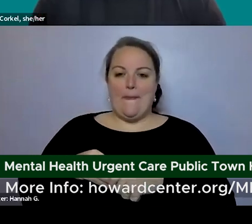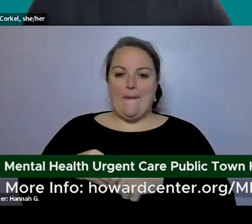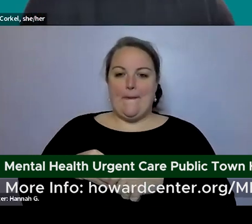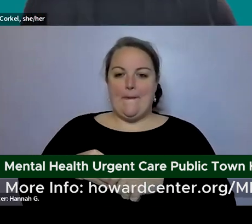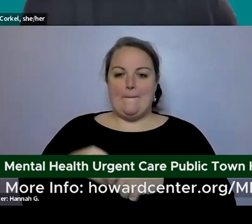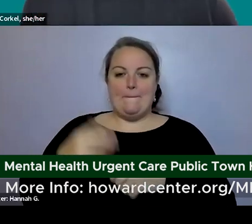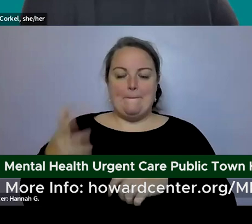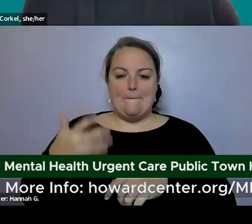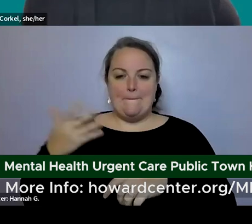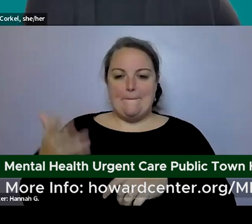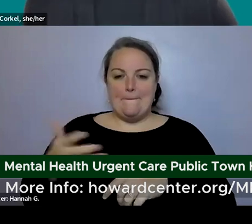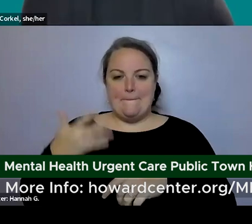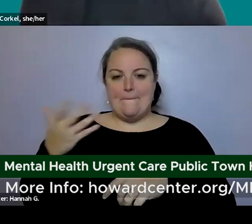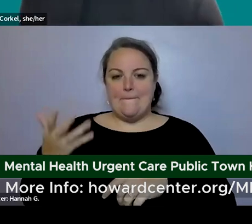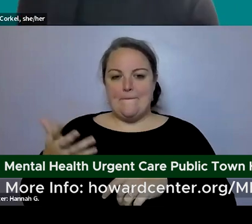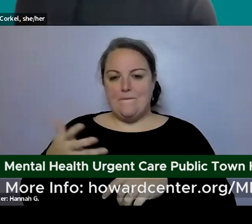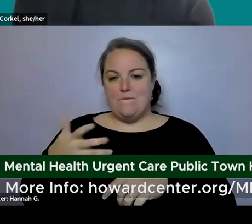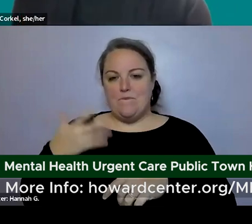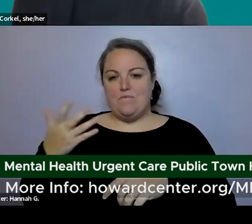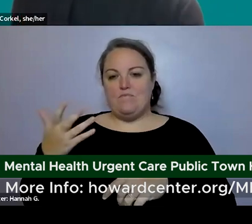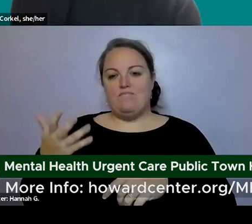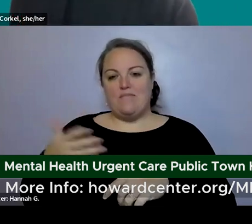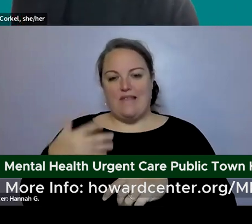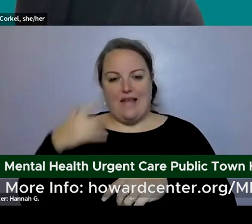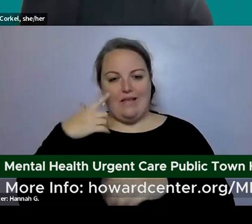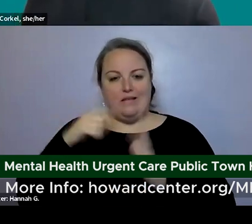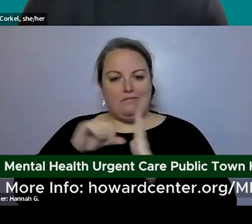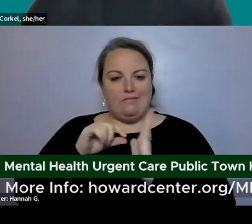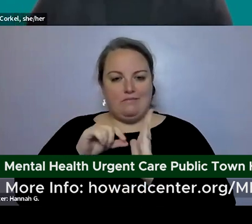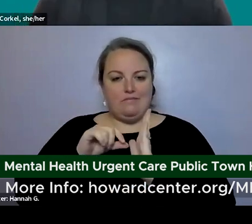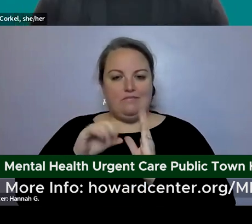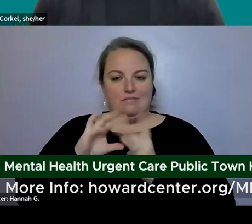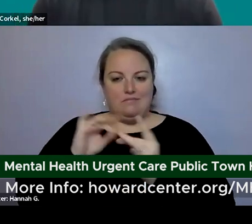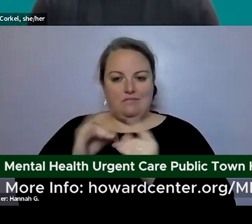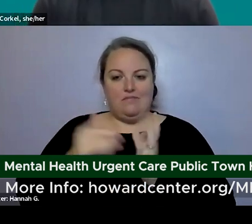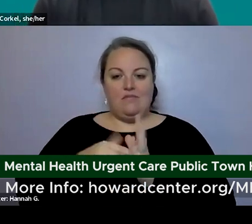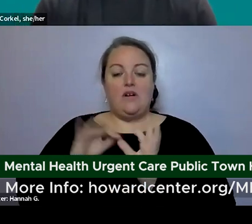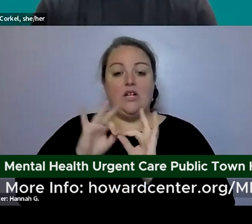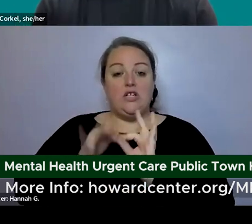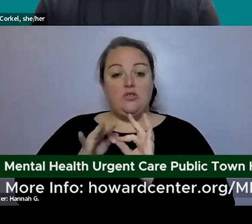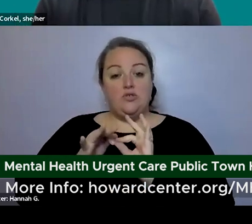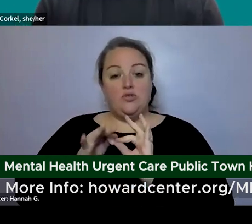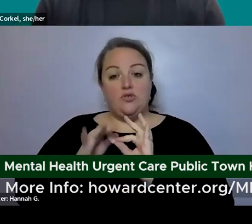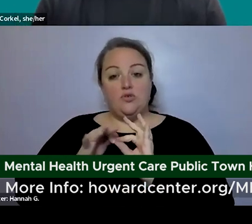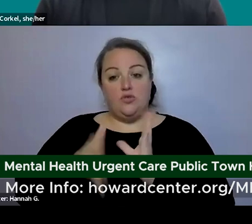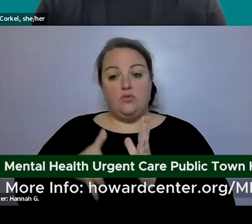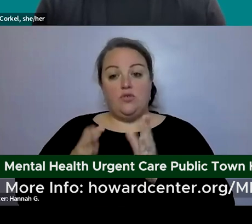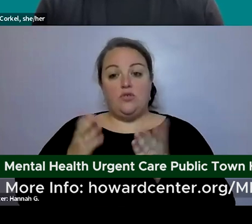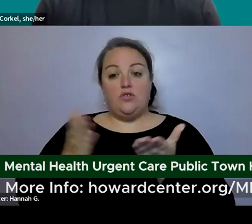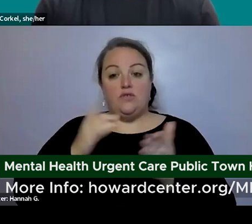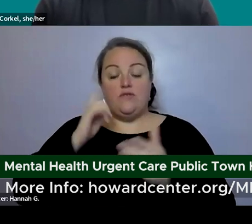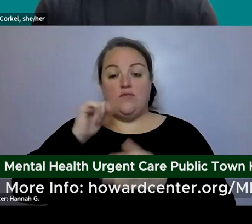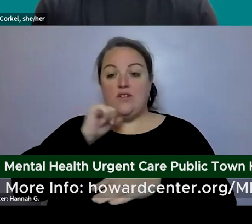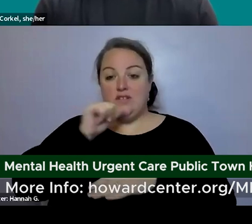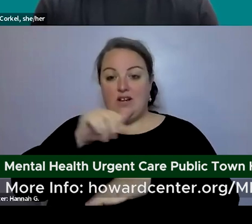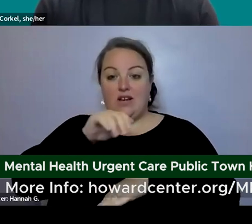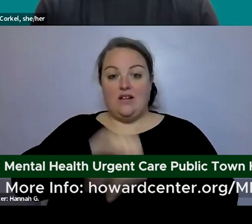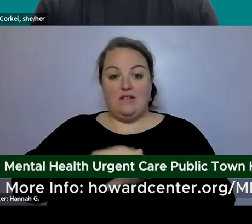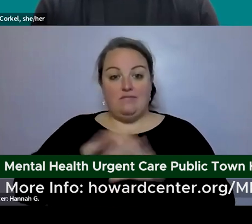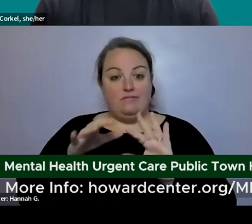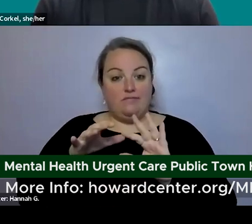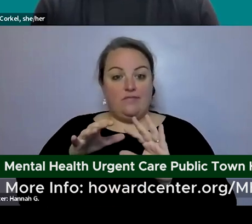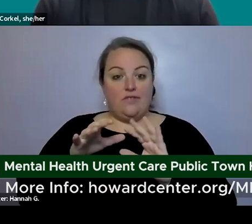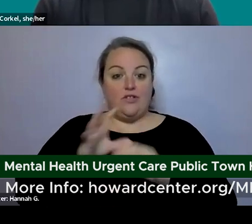is something we don't want to underscore again will there be interpreter services for non-english speaking guests